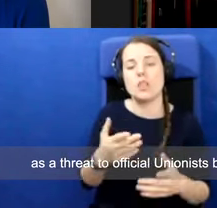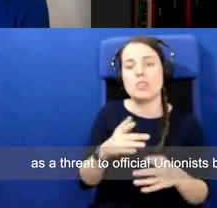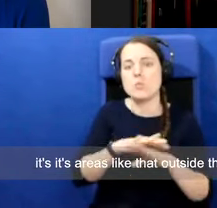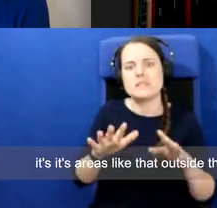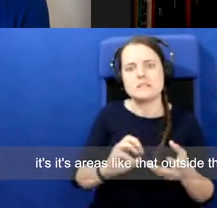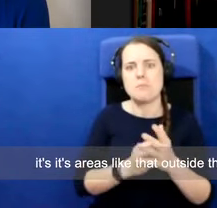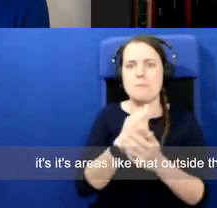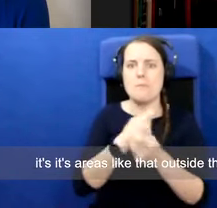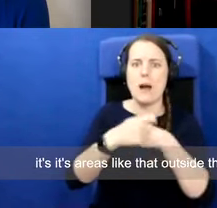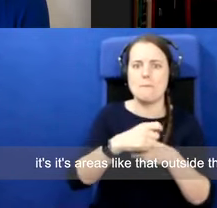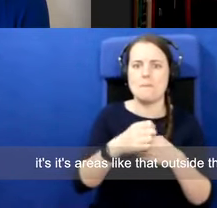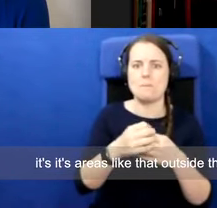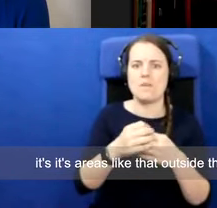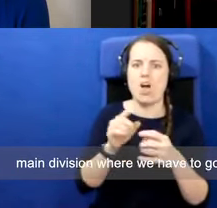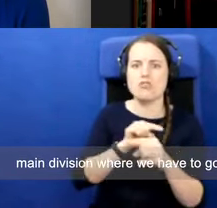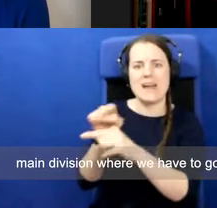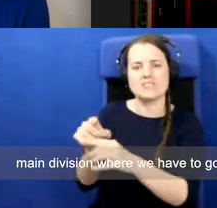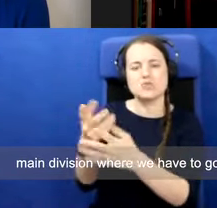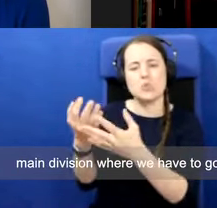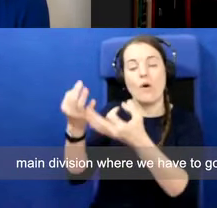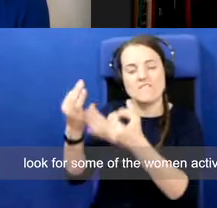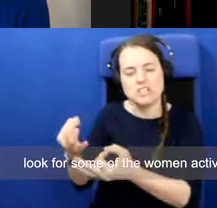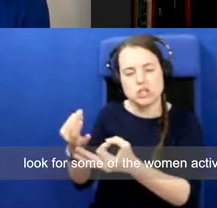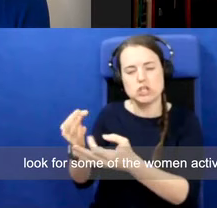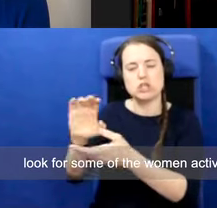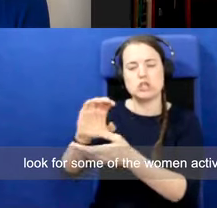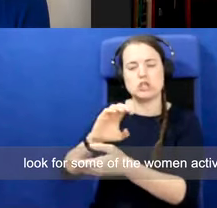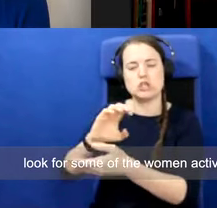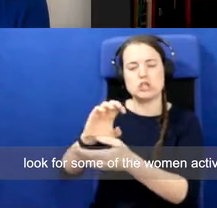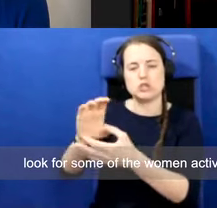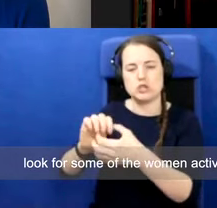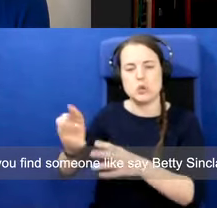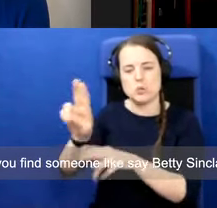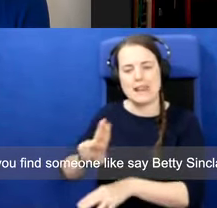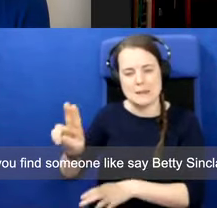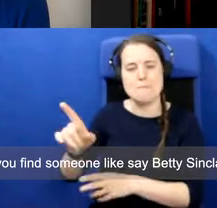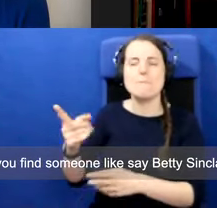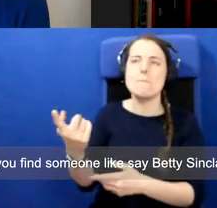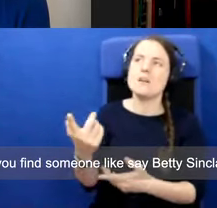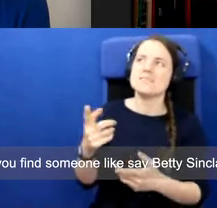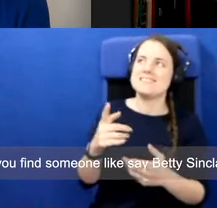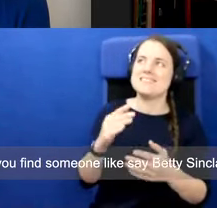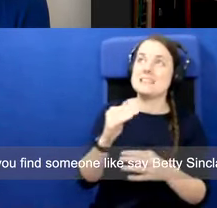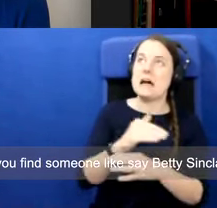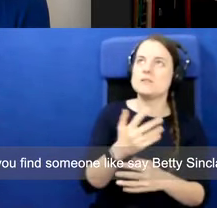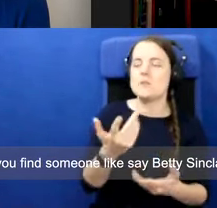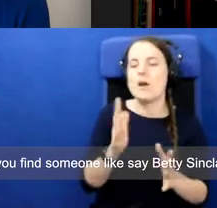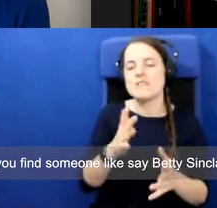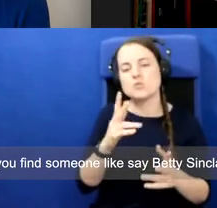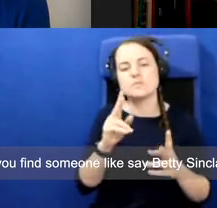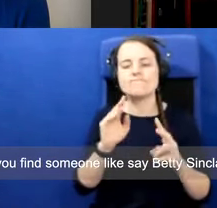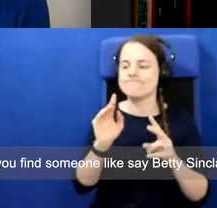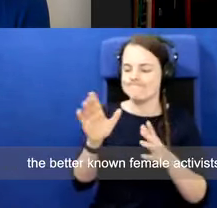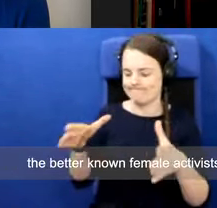to official unionism. But it's areas like that outside the main division where we have to go and look for some of the women activists. And you find